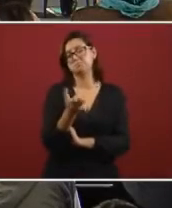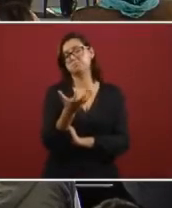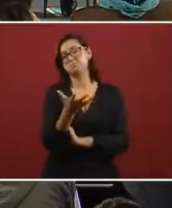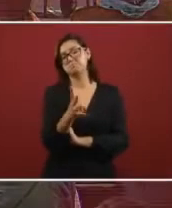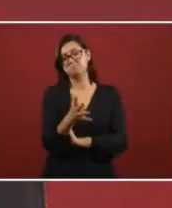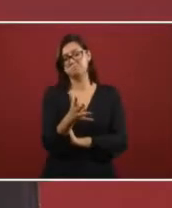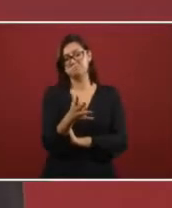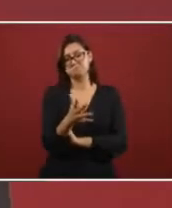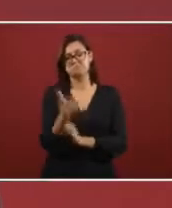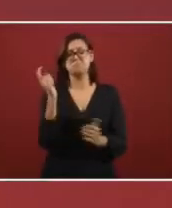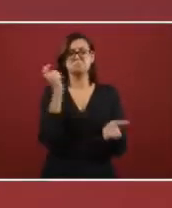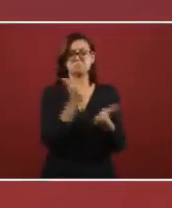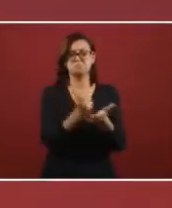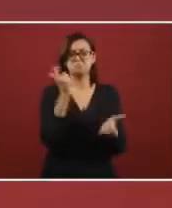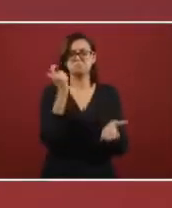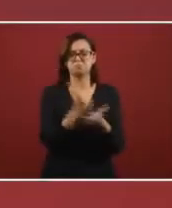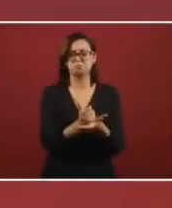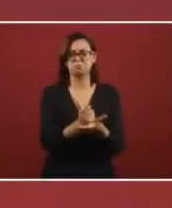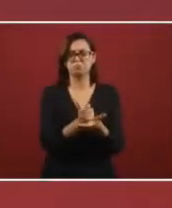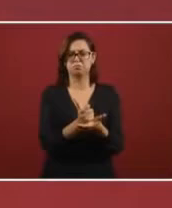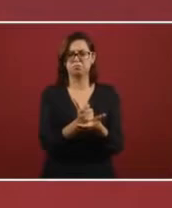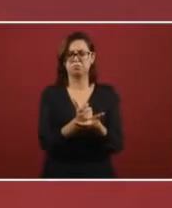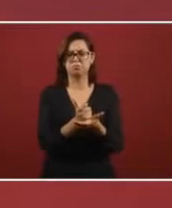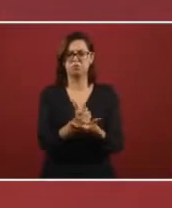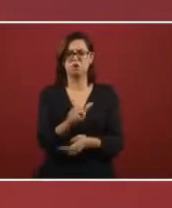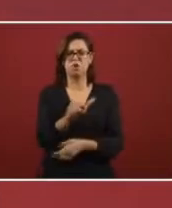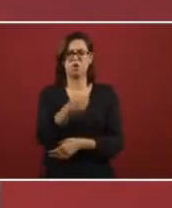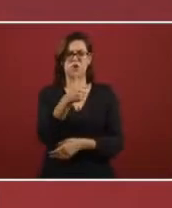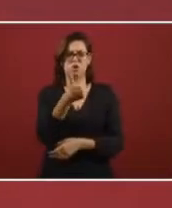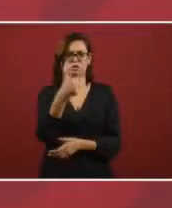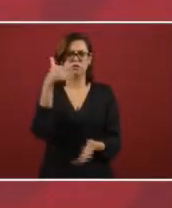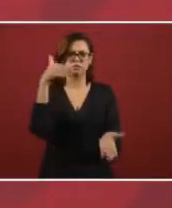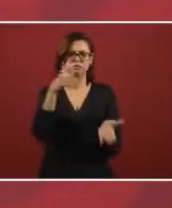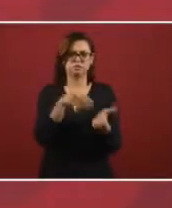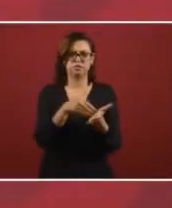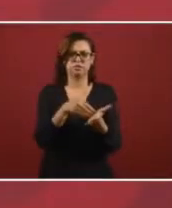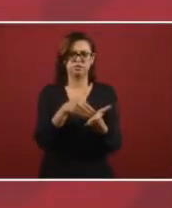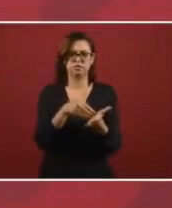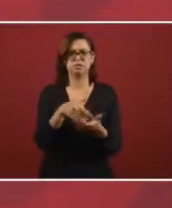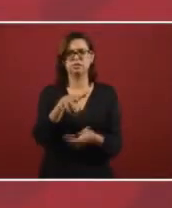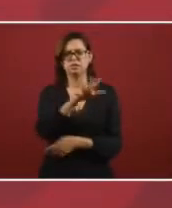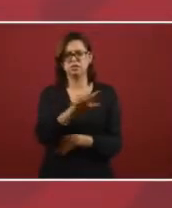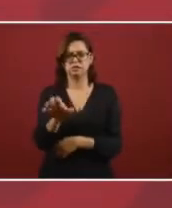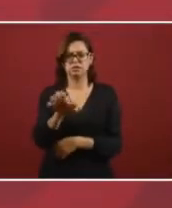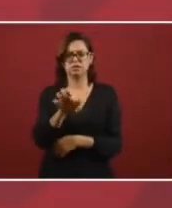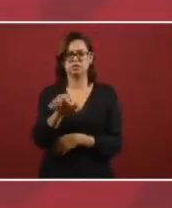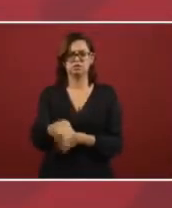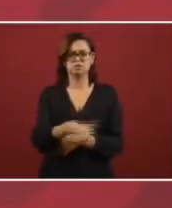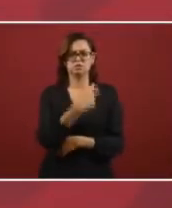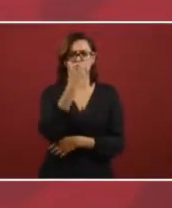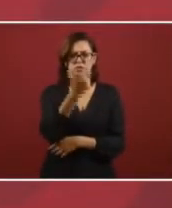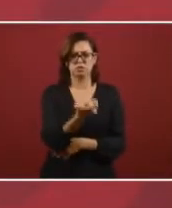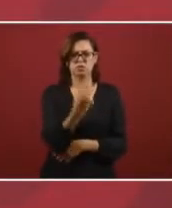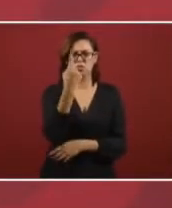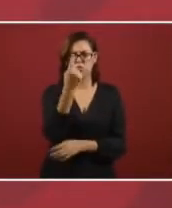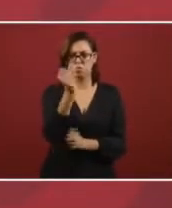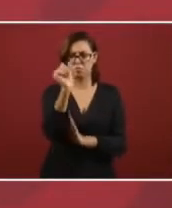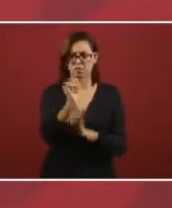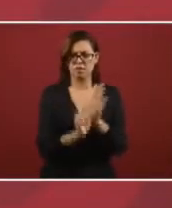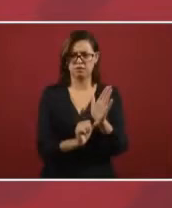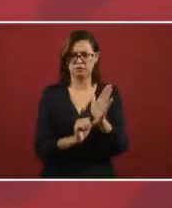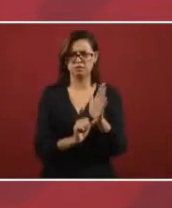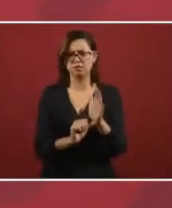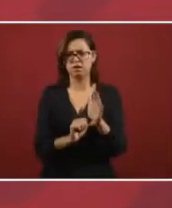social security are now working are making eleven thousand five hundred a month